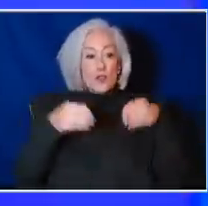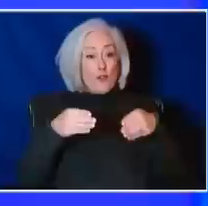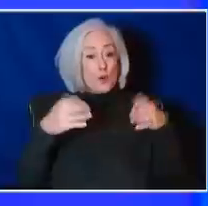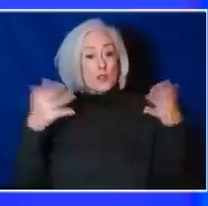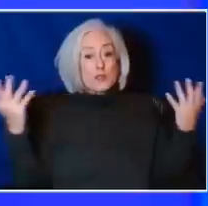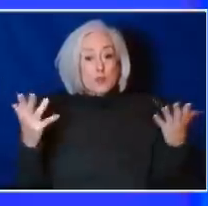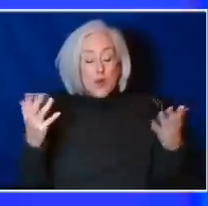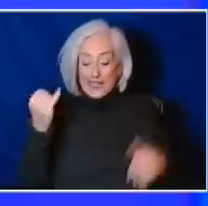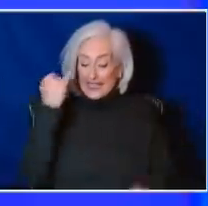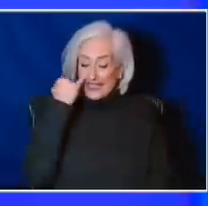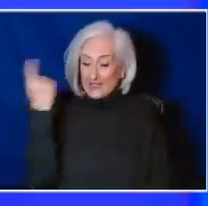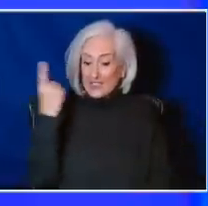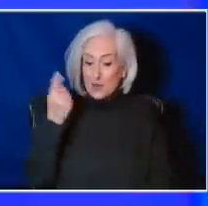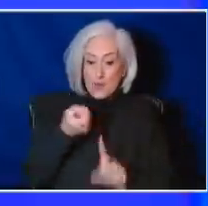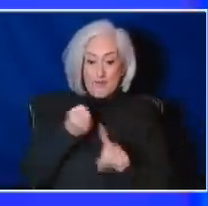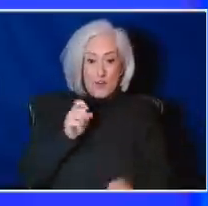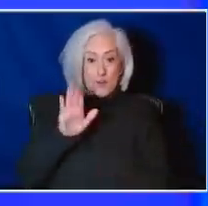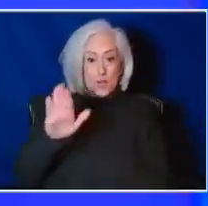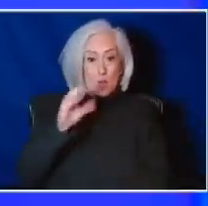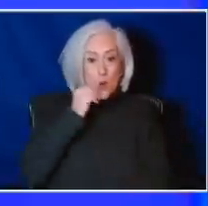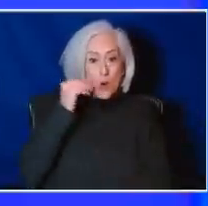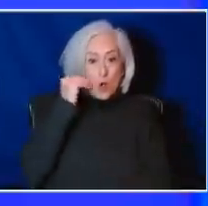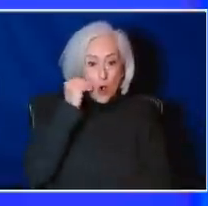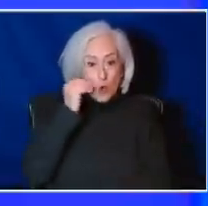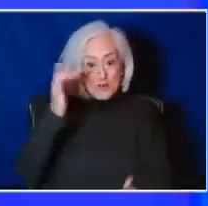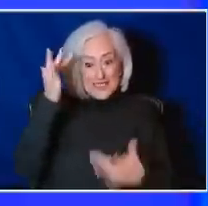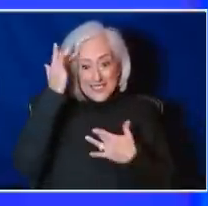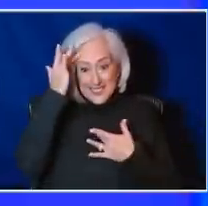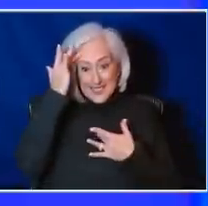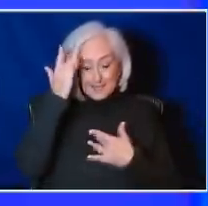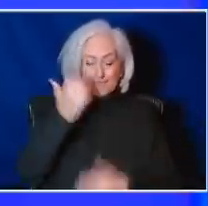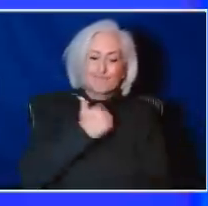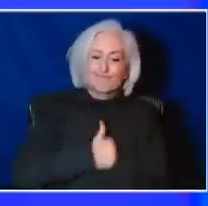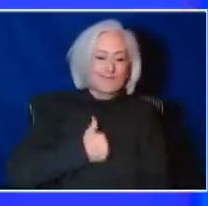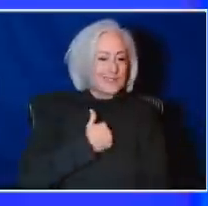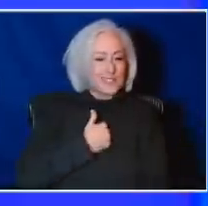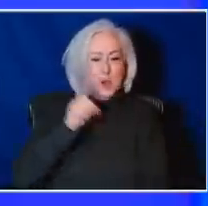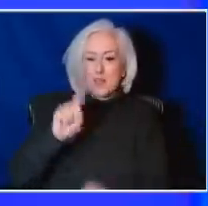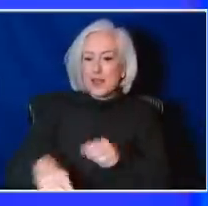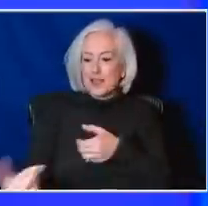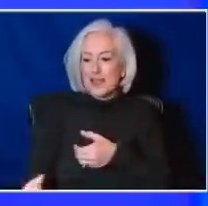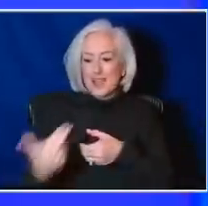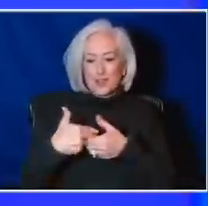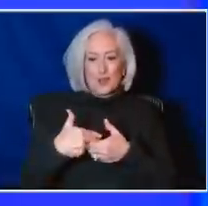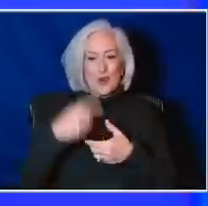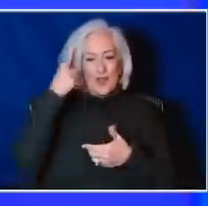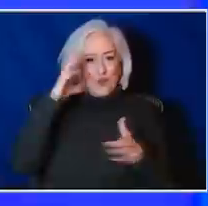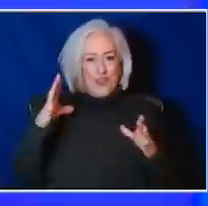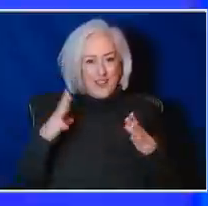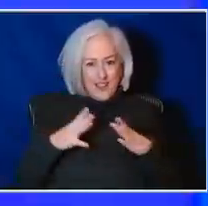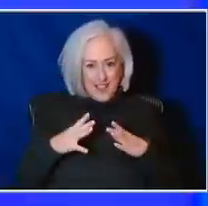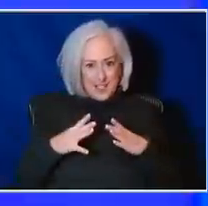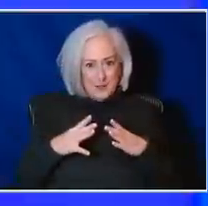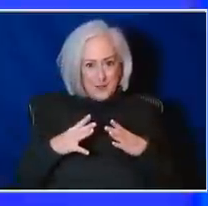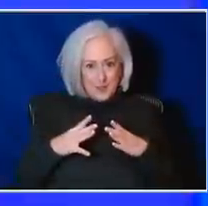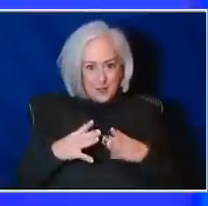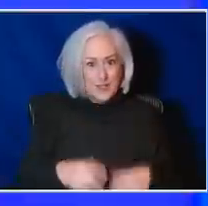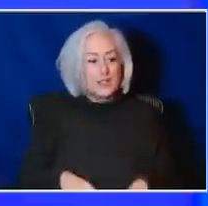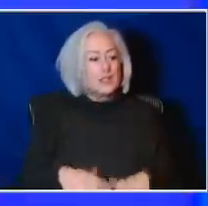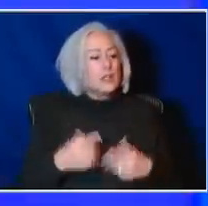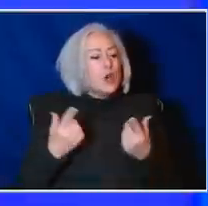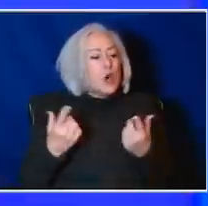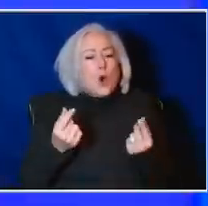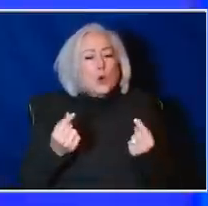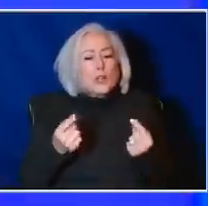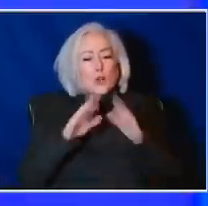sick, that household's not coming to spend that holiday time with us and really looking at ventilation. You know, can we keep windows open? Can we